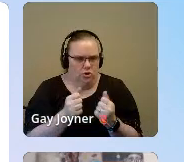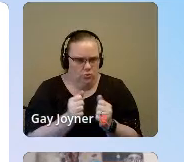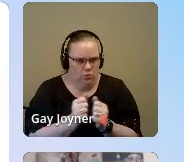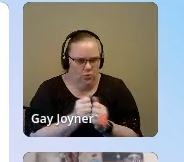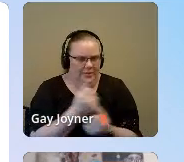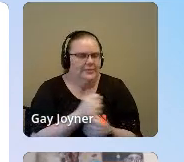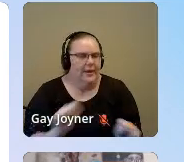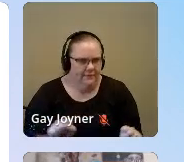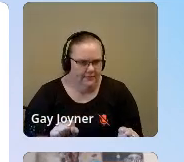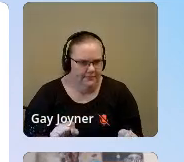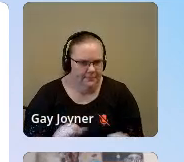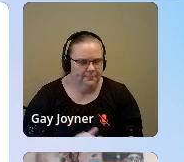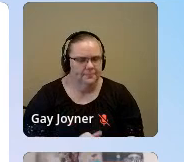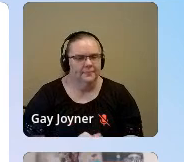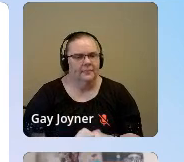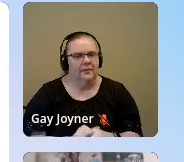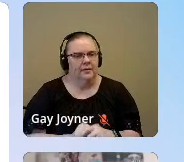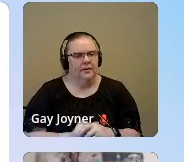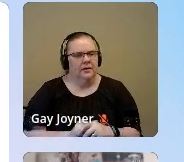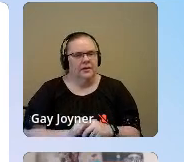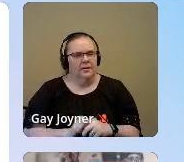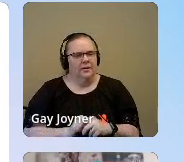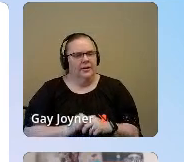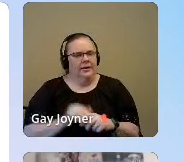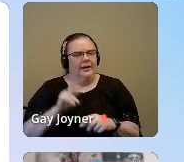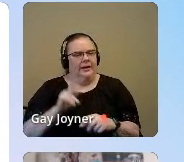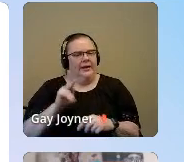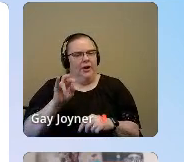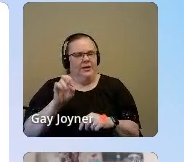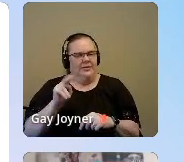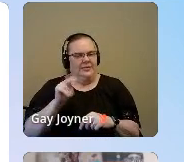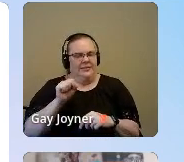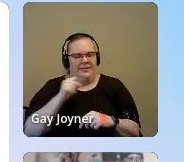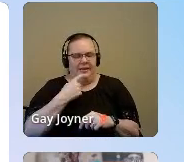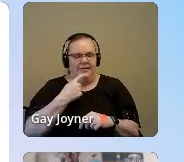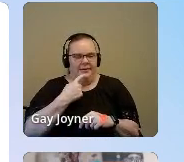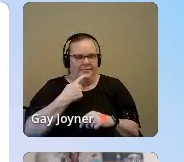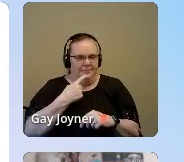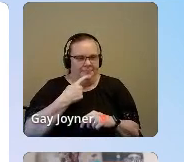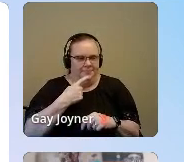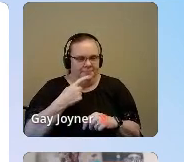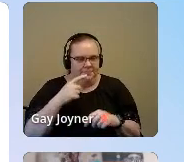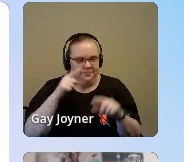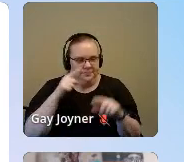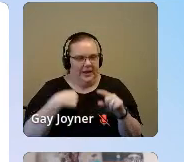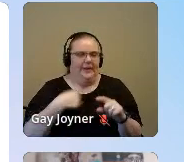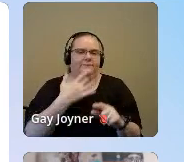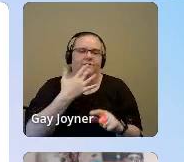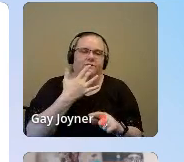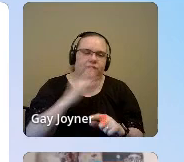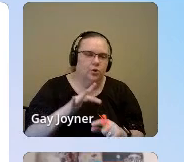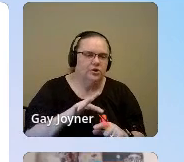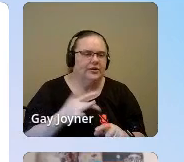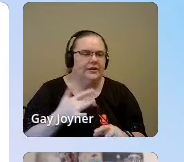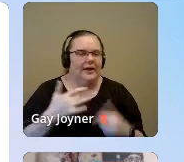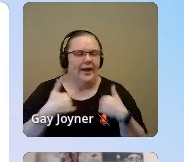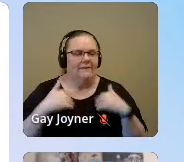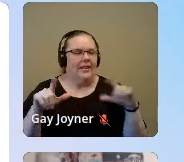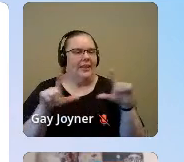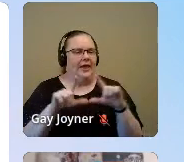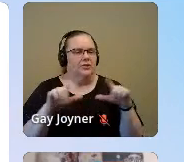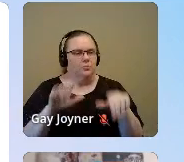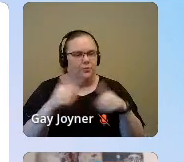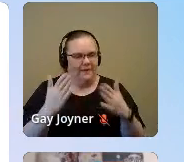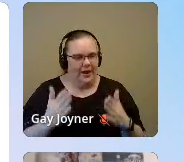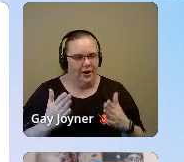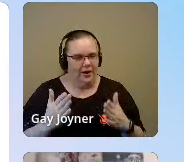Kara said, was very fortunate to have licensed providers who could think very far outside of the box without violating any of their regulations related to